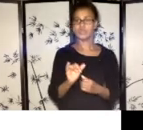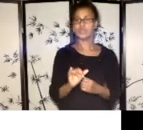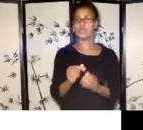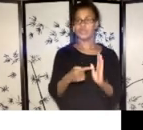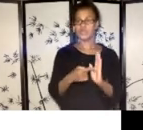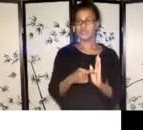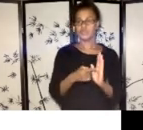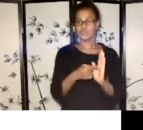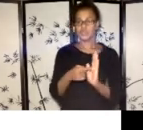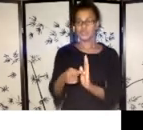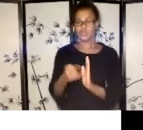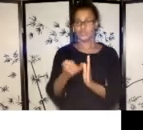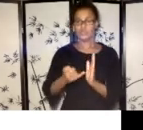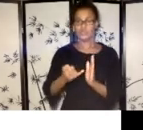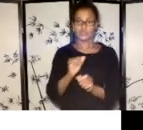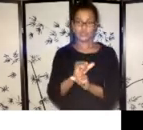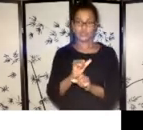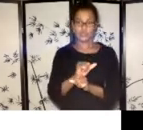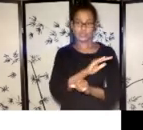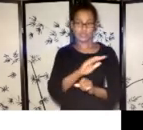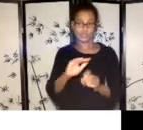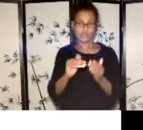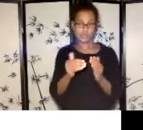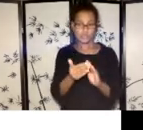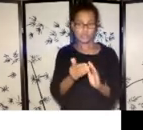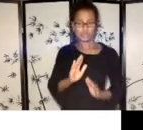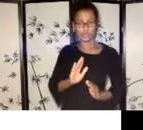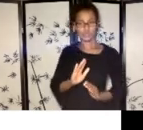or within your own personal practice.